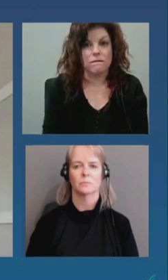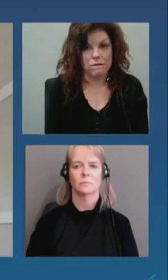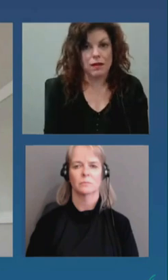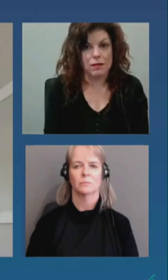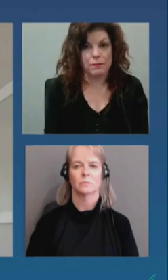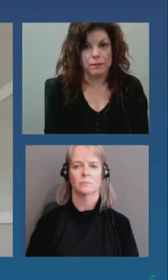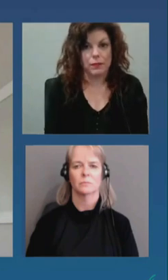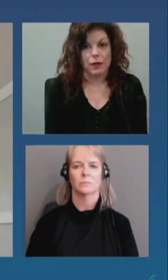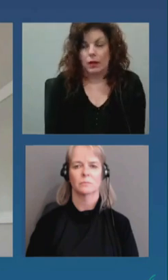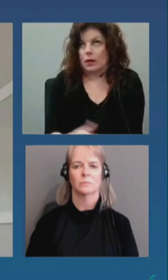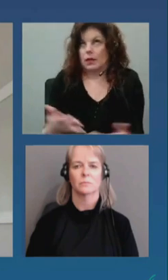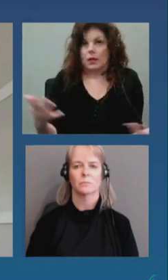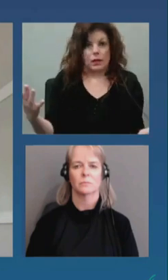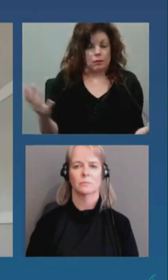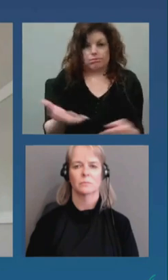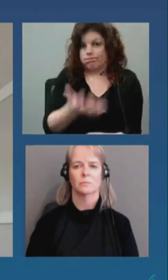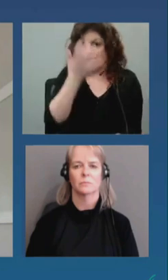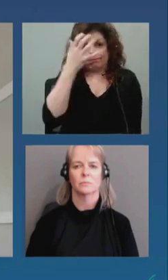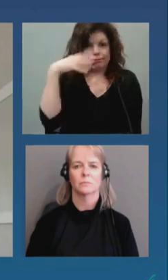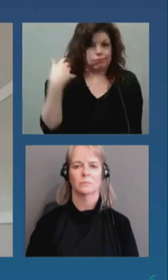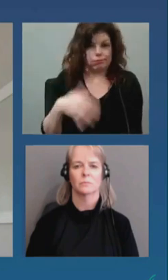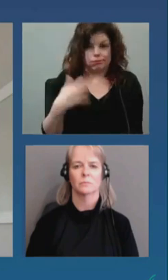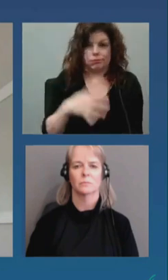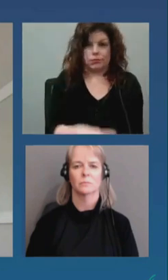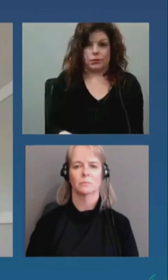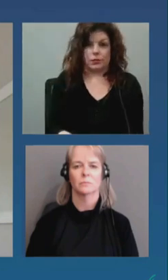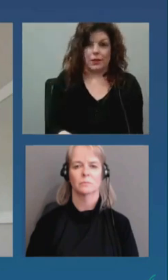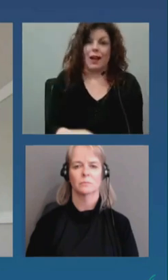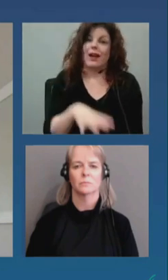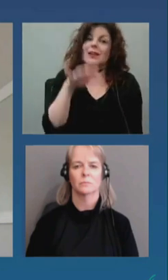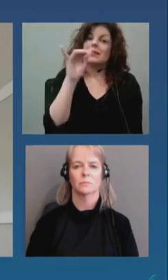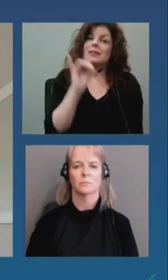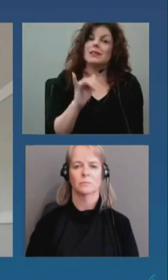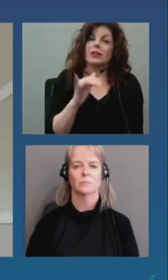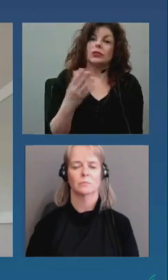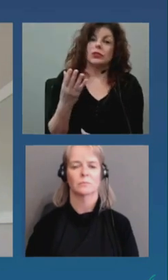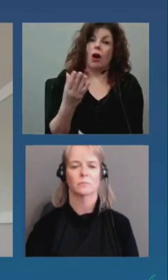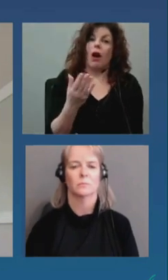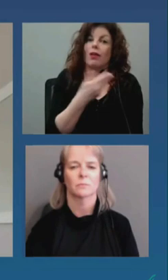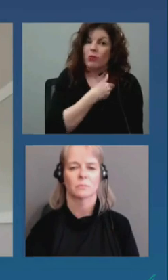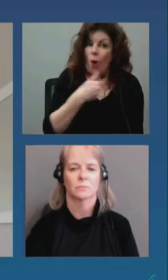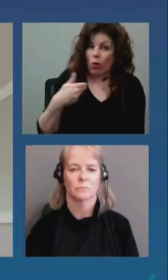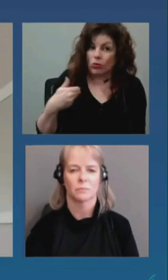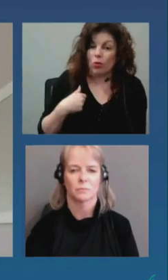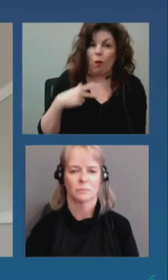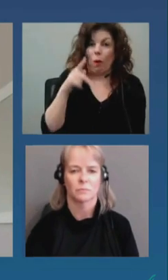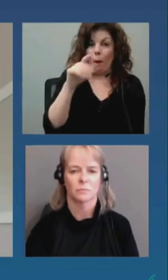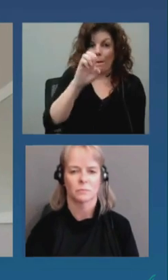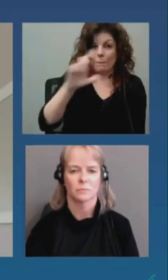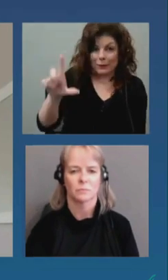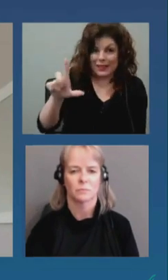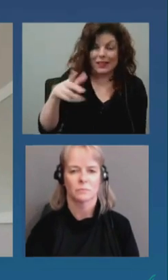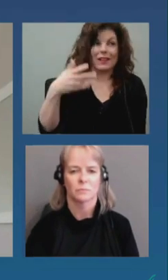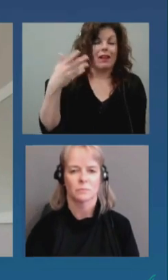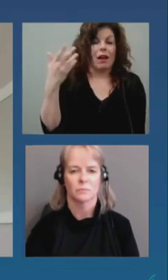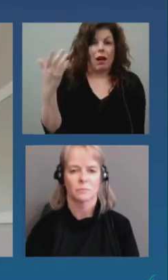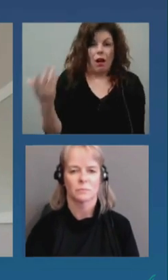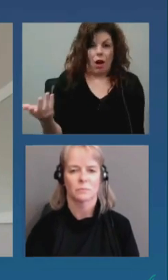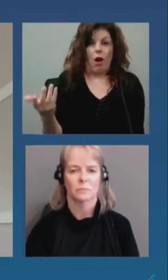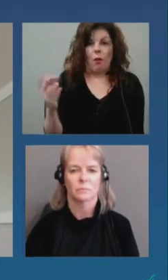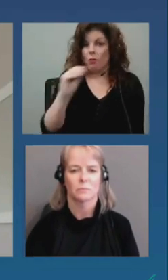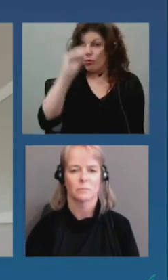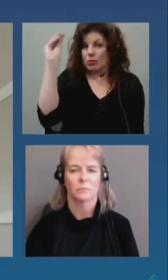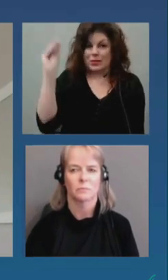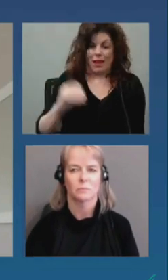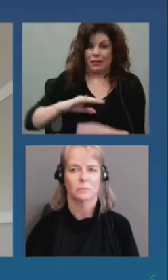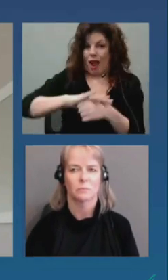clair, dans les lieux aussi à Toronto, à Peel, le taux de COVID-19